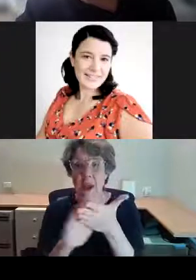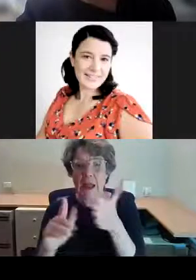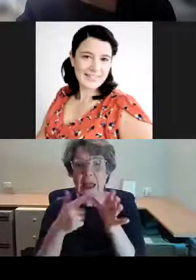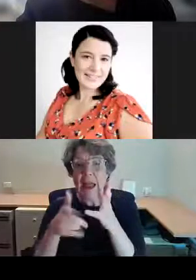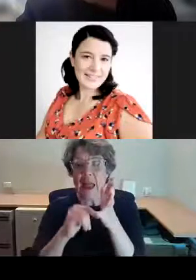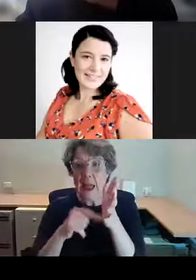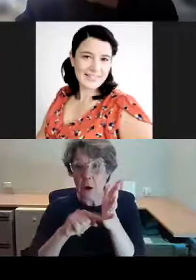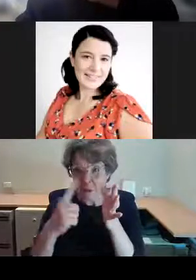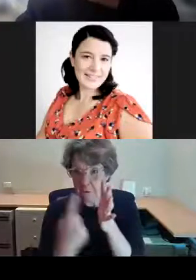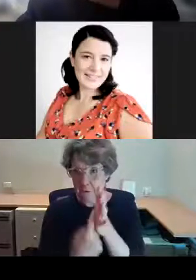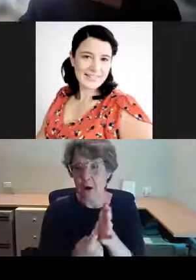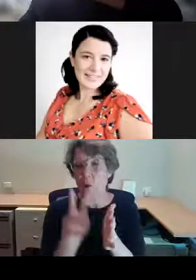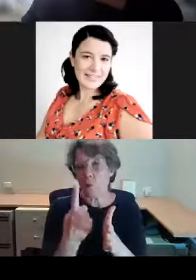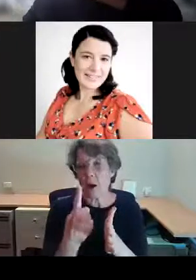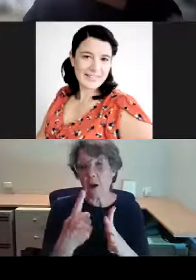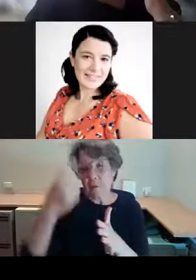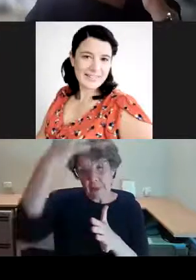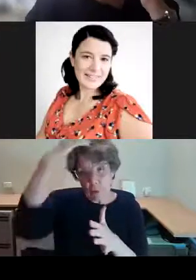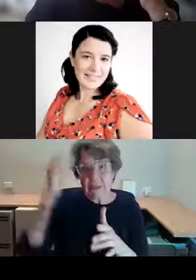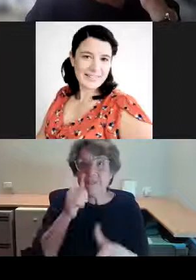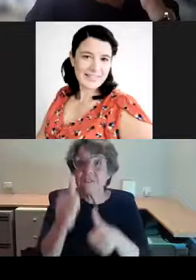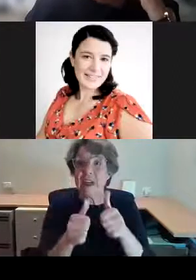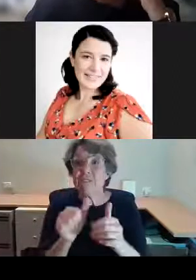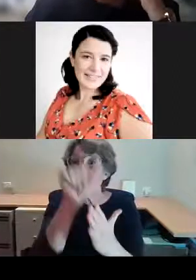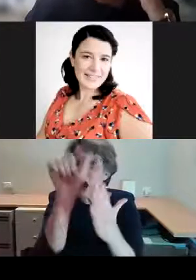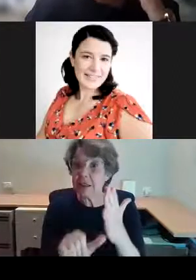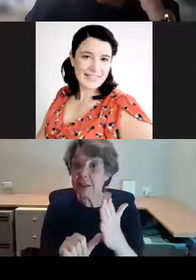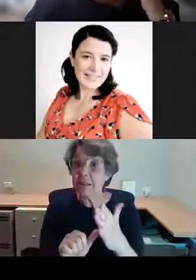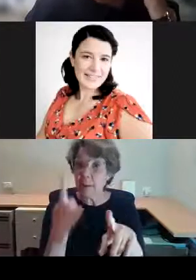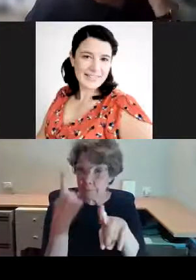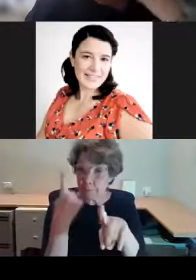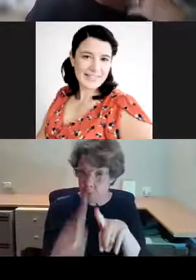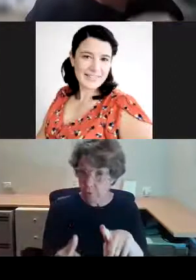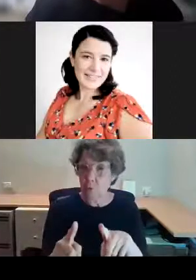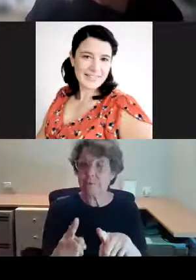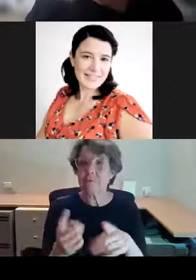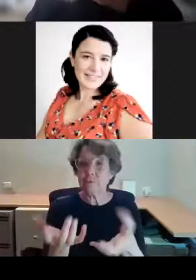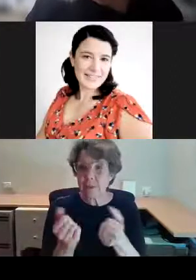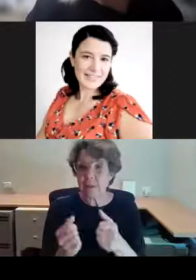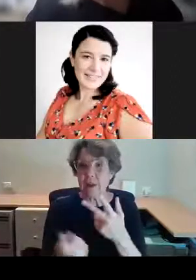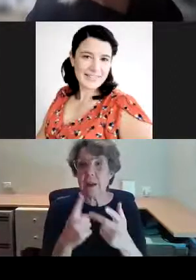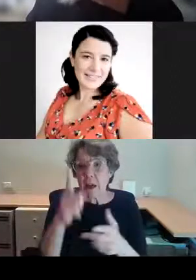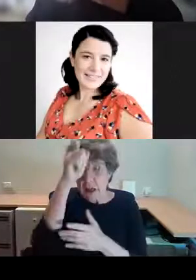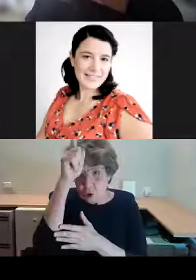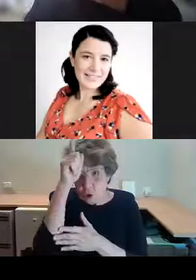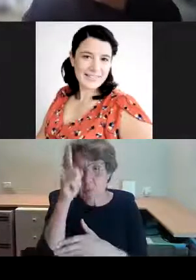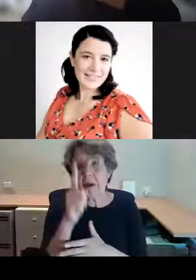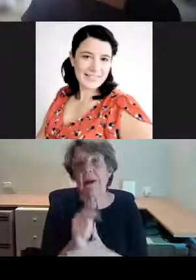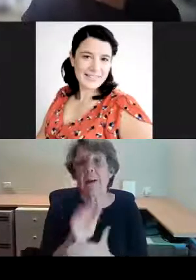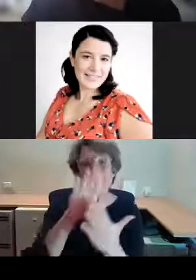artists, and permission was granted, and a German painter called George Klobberwein